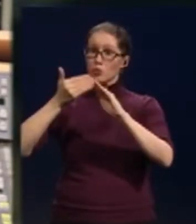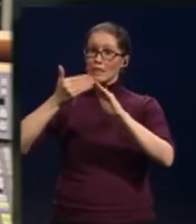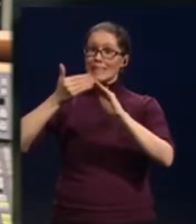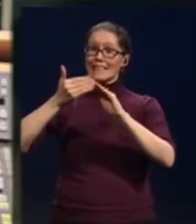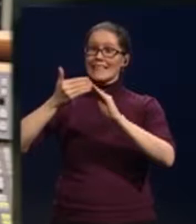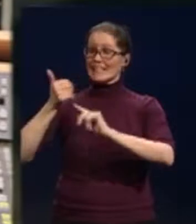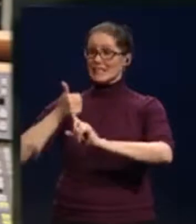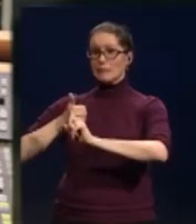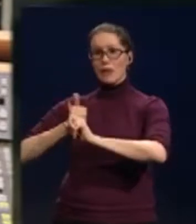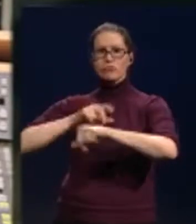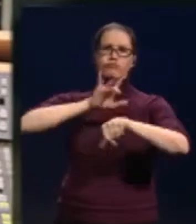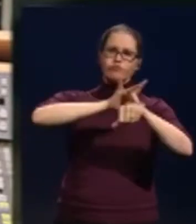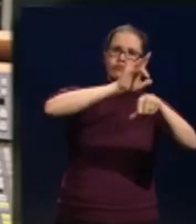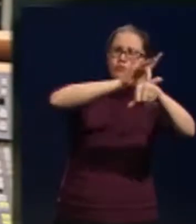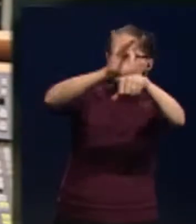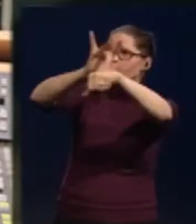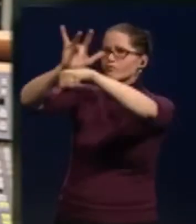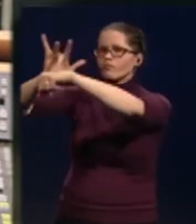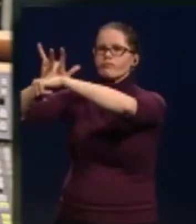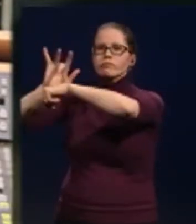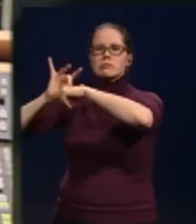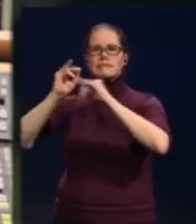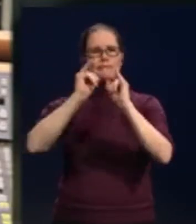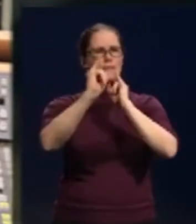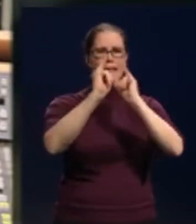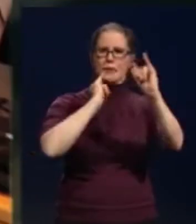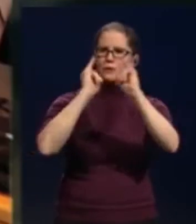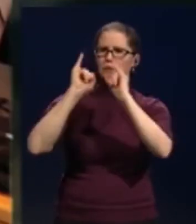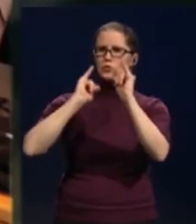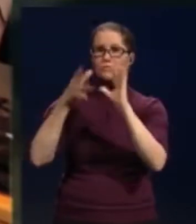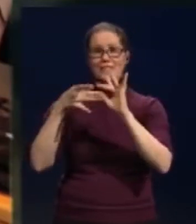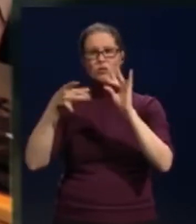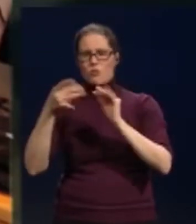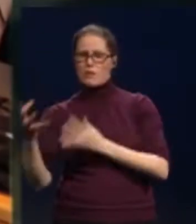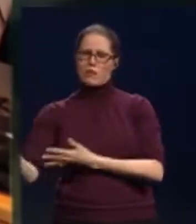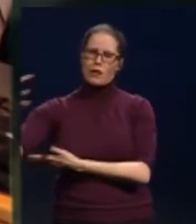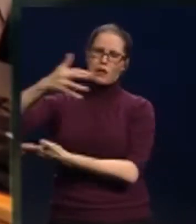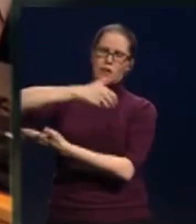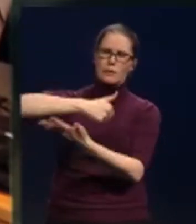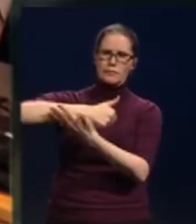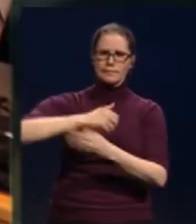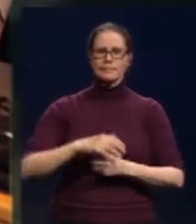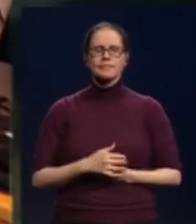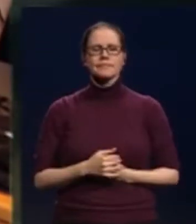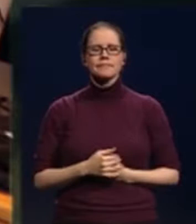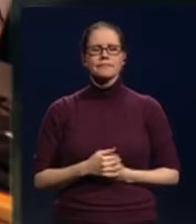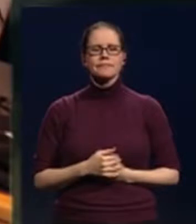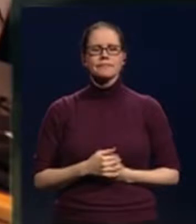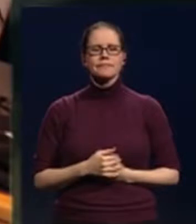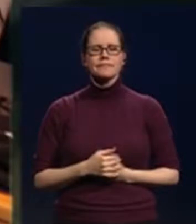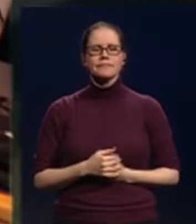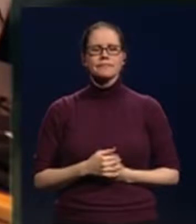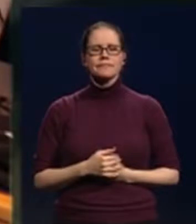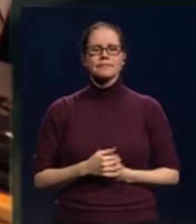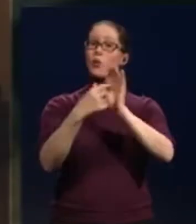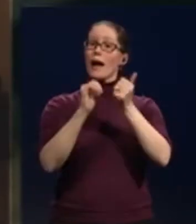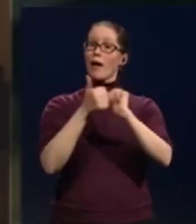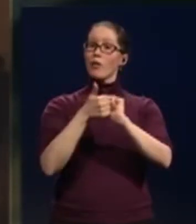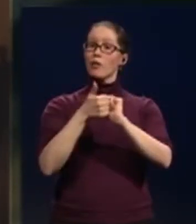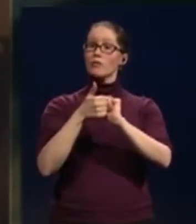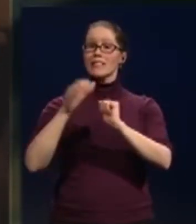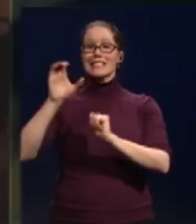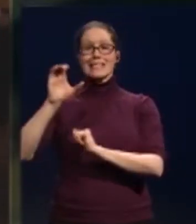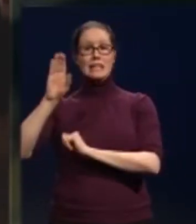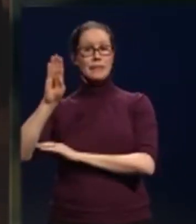a whole bunch of people and got stories from them. CBC license now will come to life with the help of a CBC license